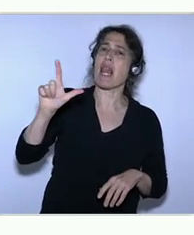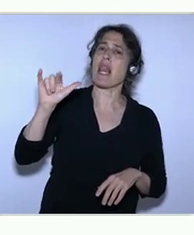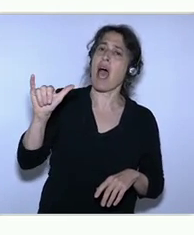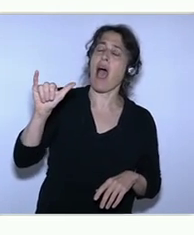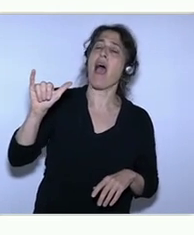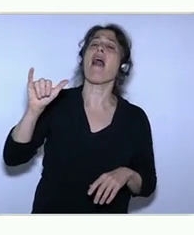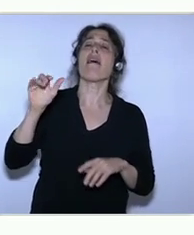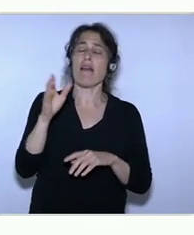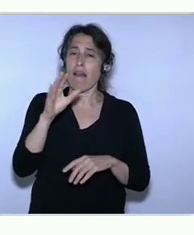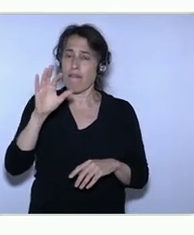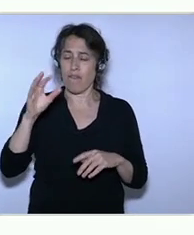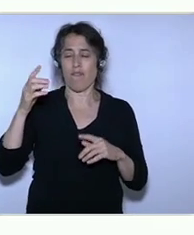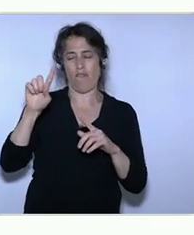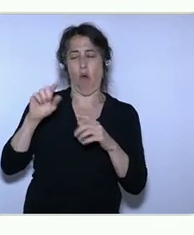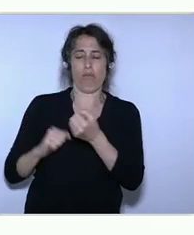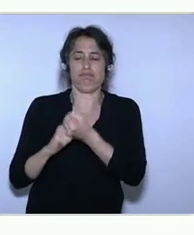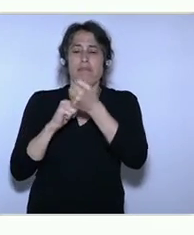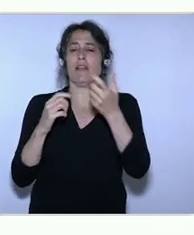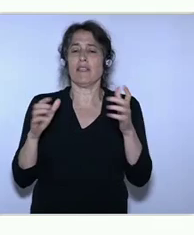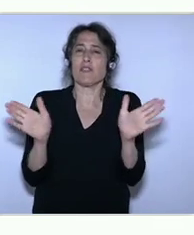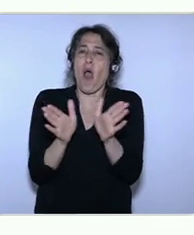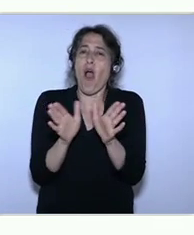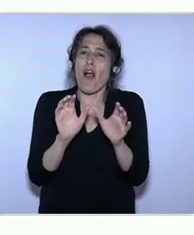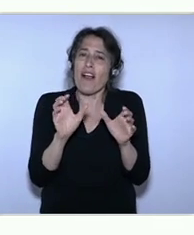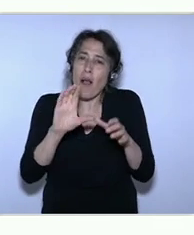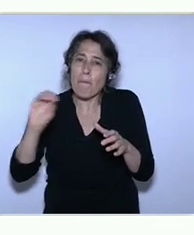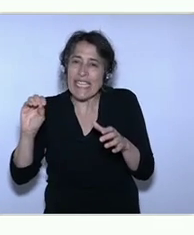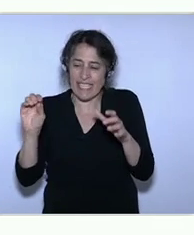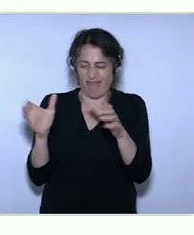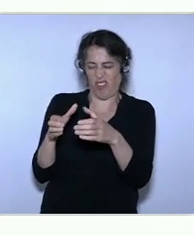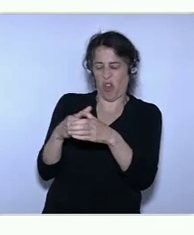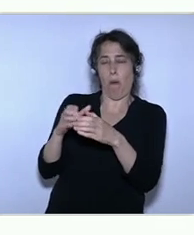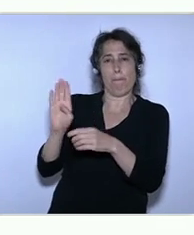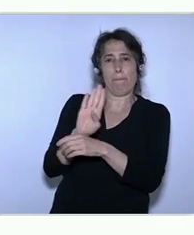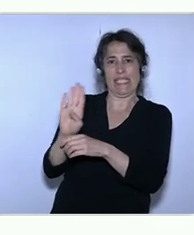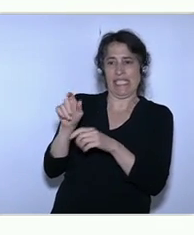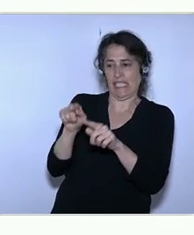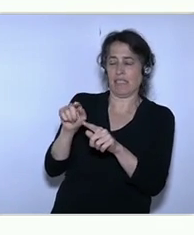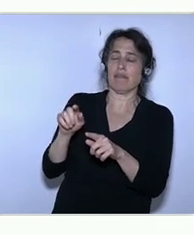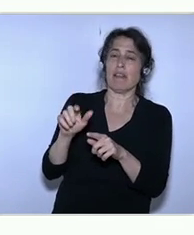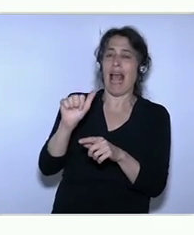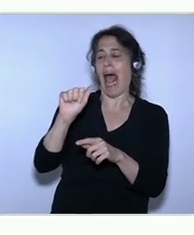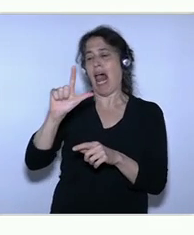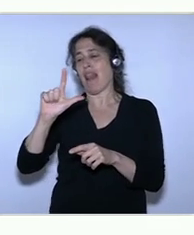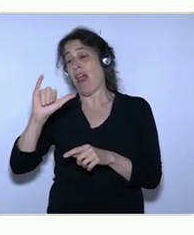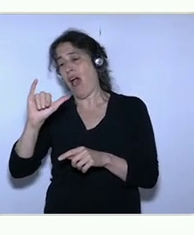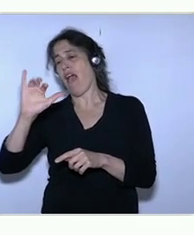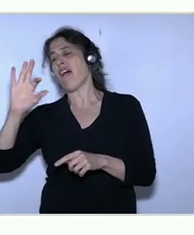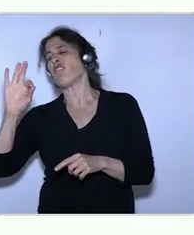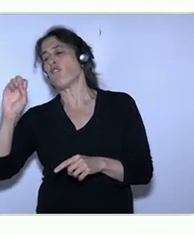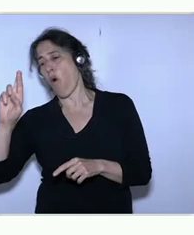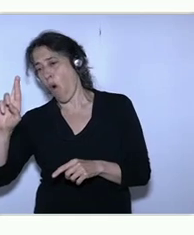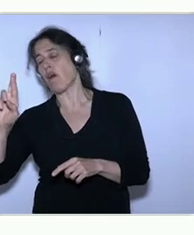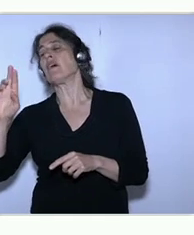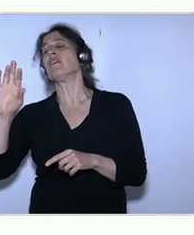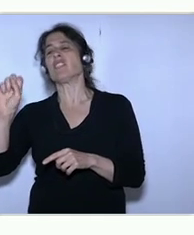EU on the announcement of the digital single market concept. And these are the basic things that a startup needs to do, which they